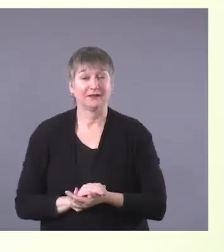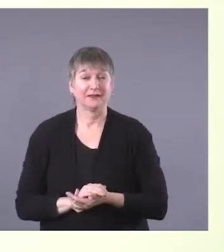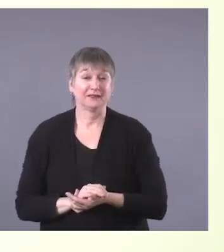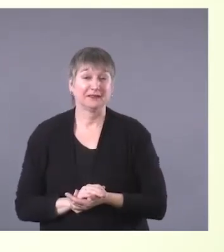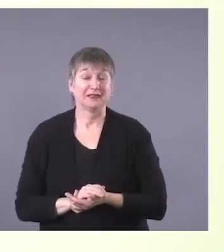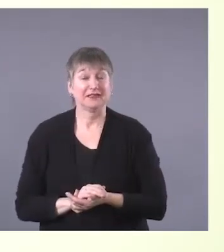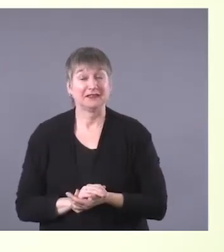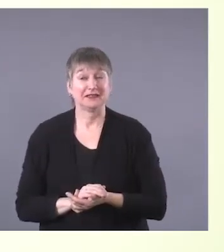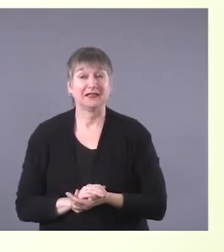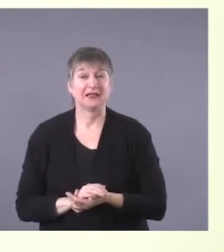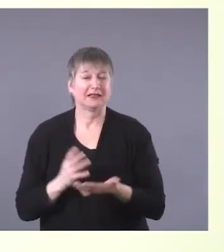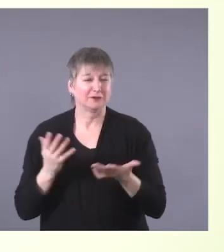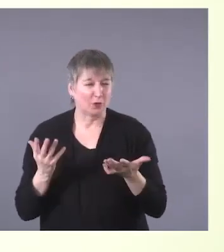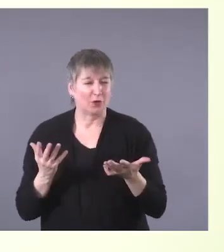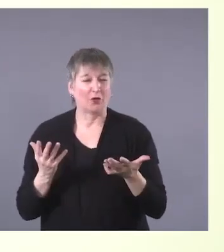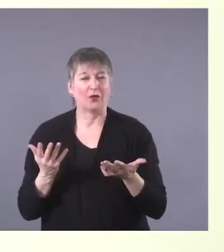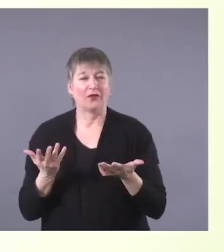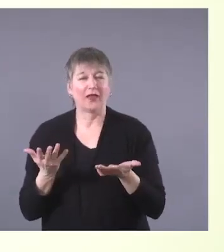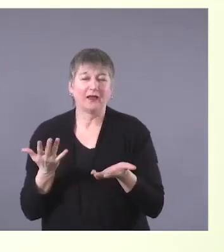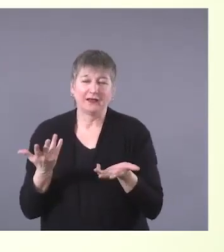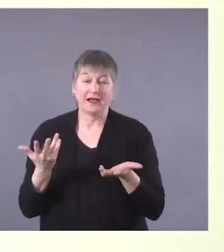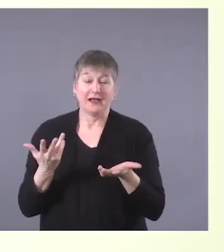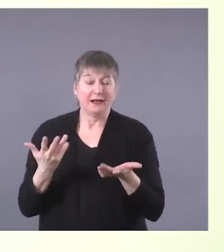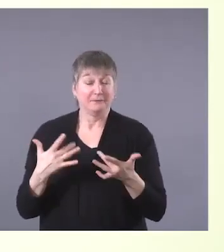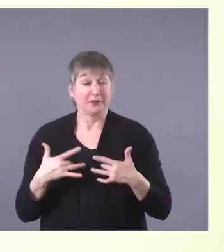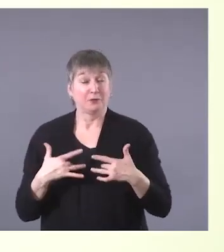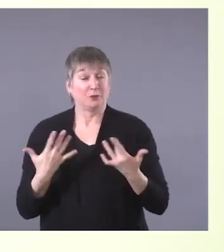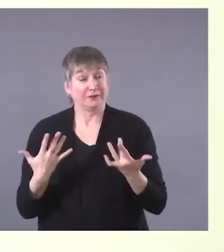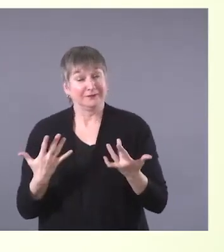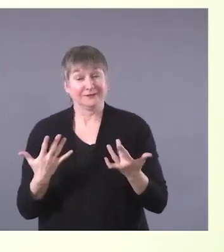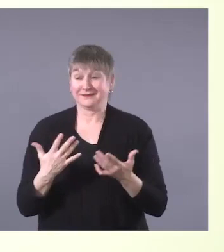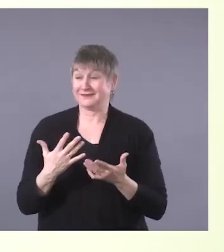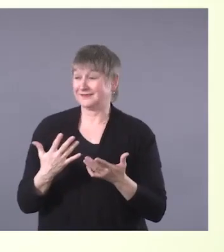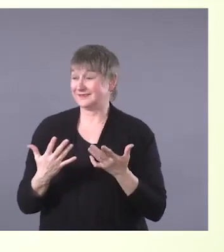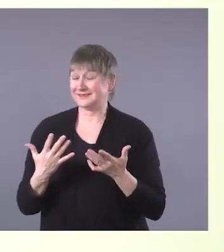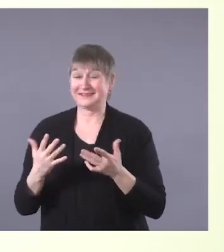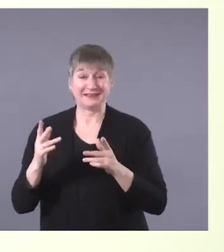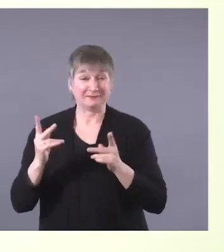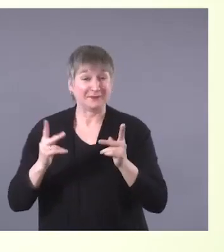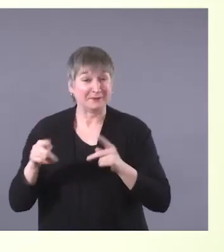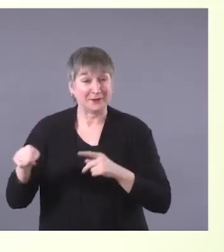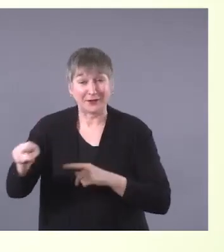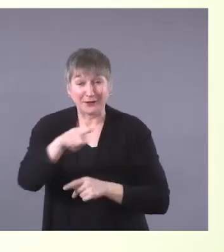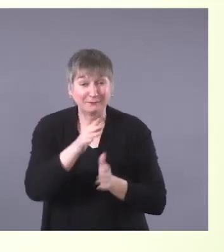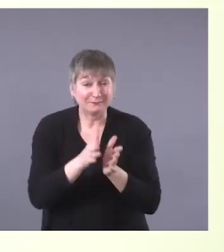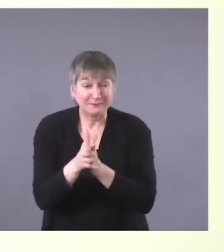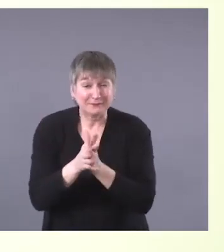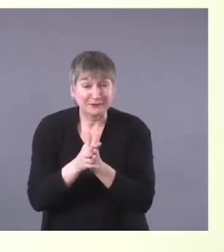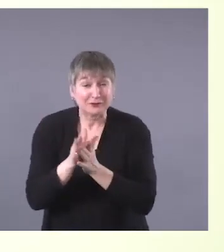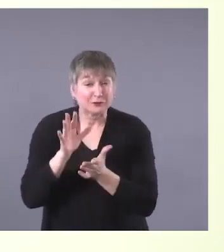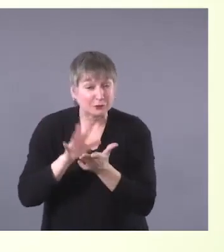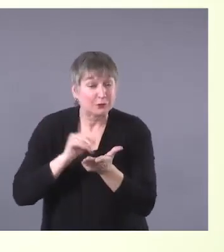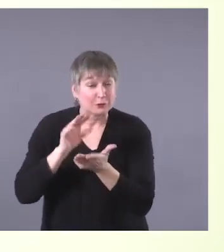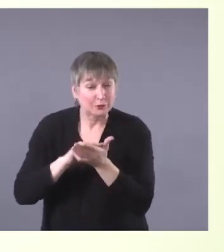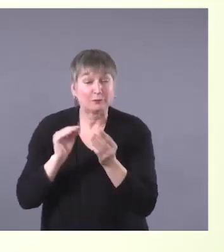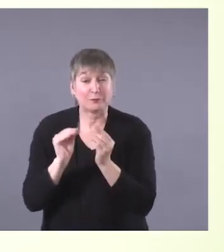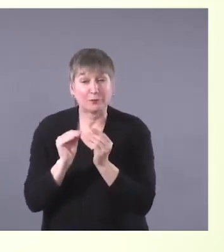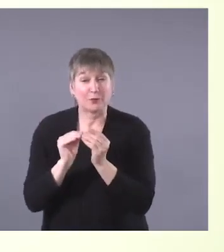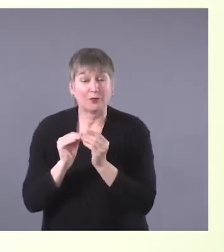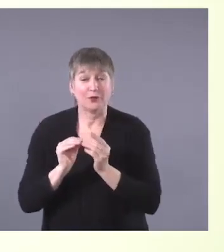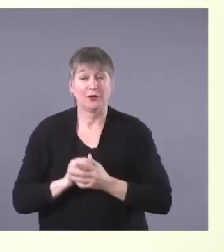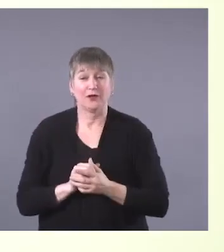identify children. So I'm very thrilled about people's interest in learning more and about changes that we're